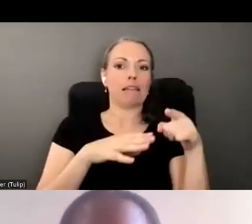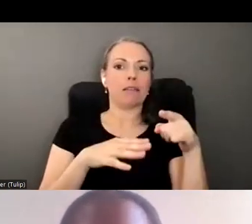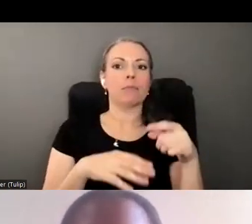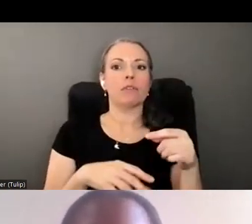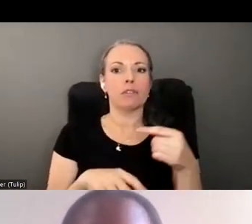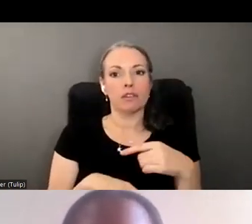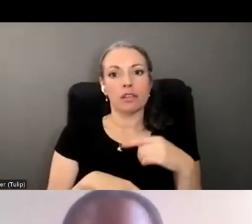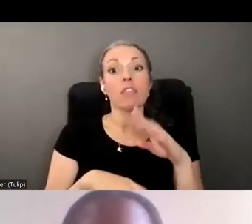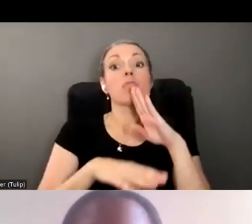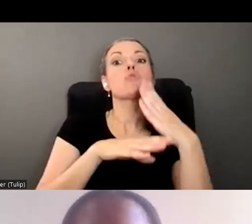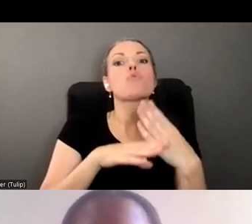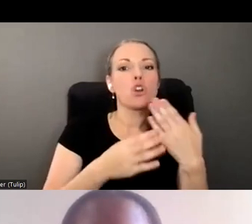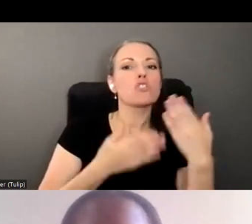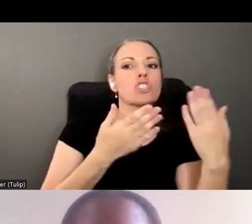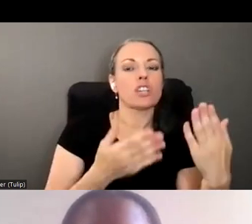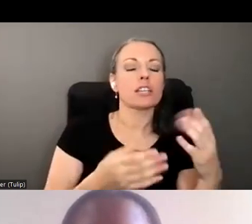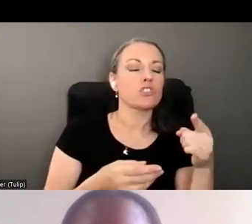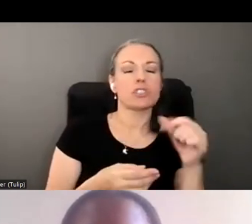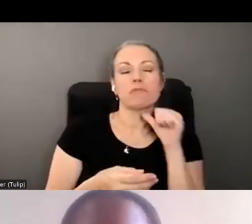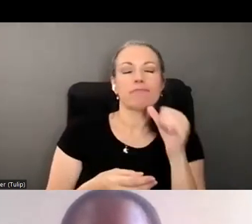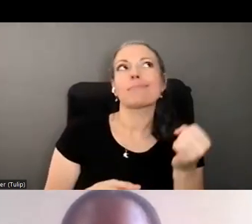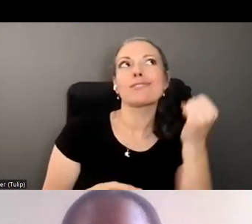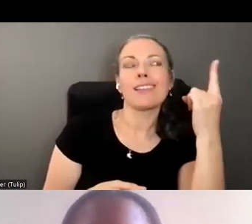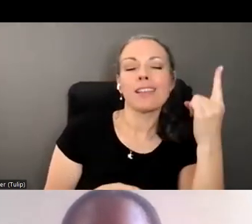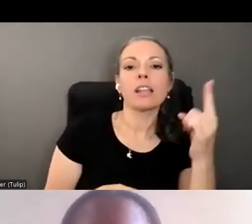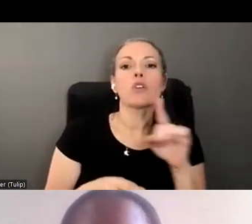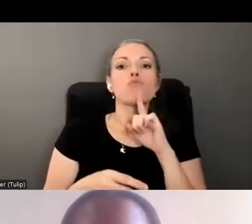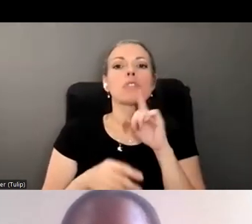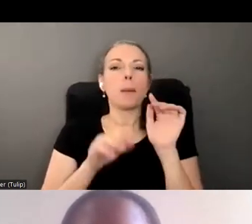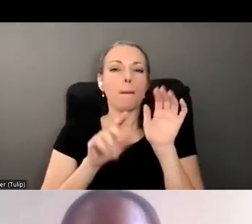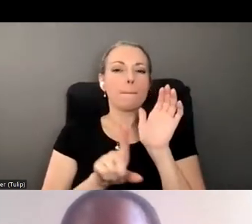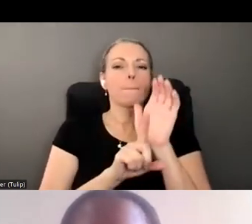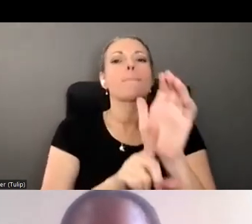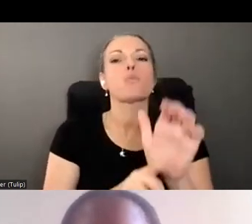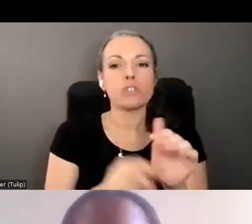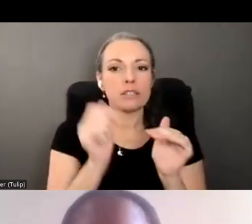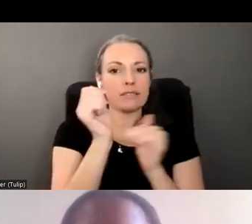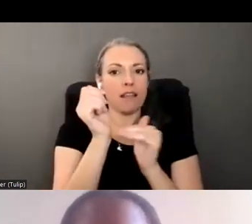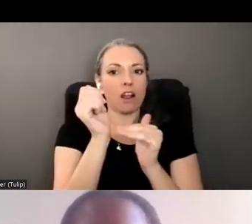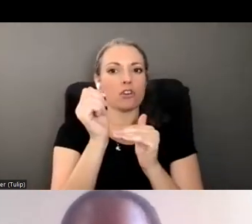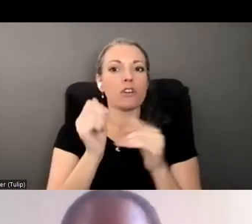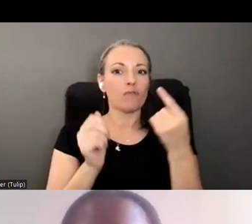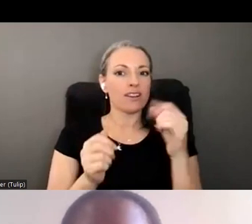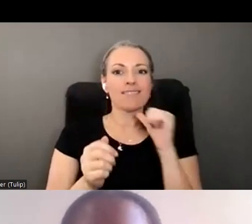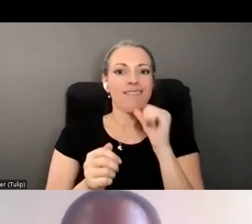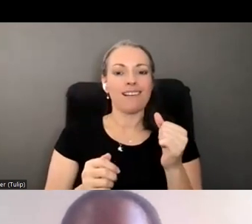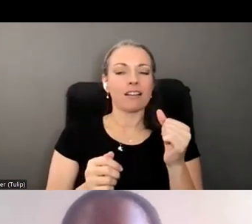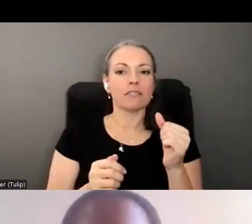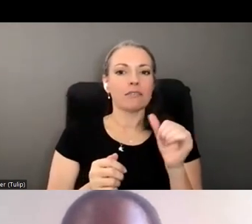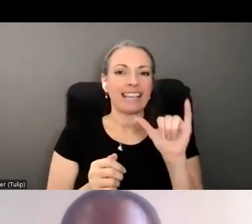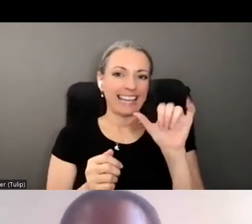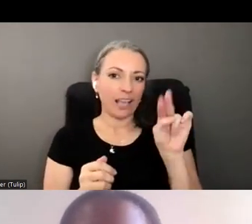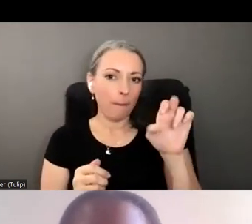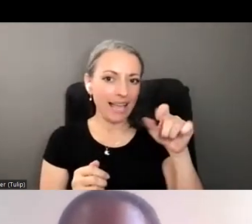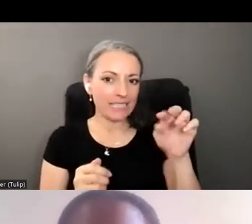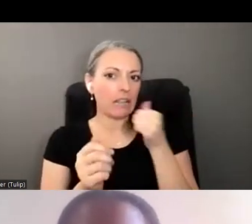is suggesting, pushing the doctor to have the incapacity letter. As a legal services attorney